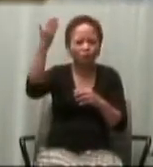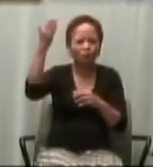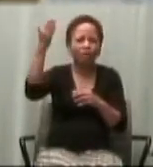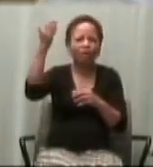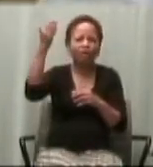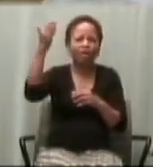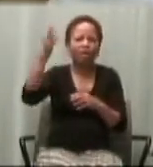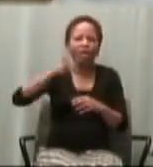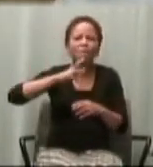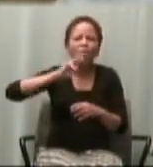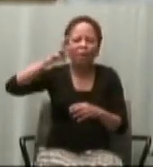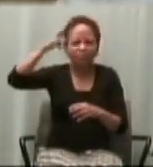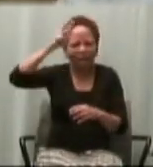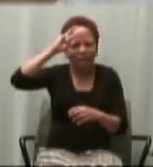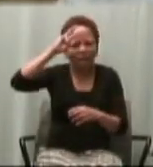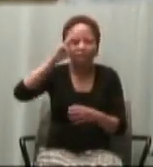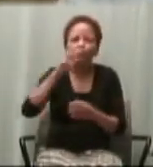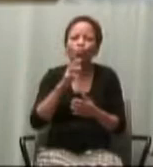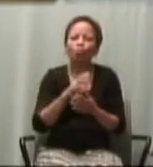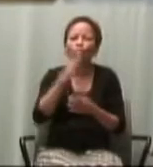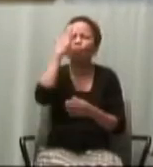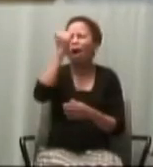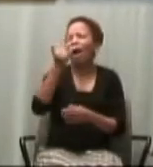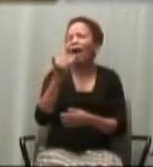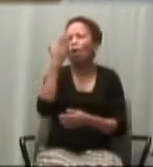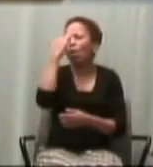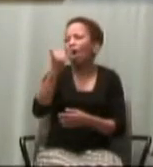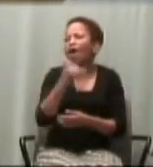baptized? Why?